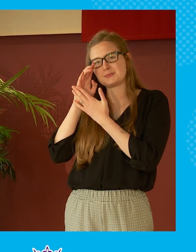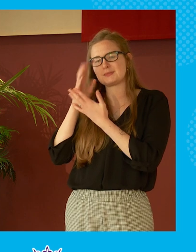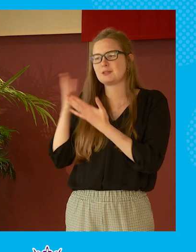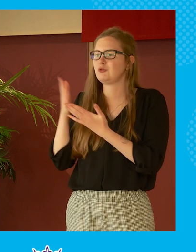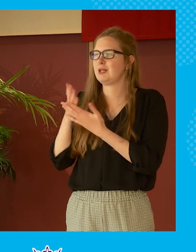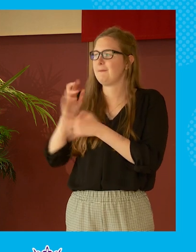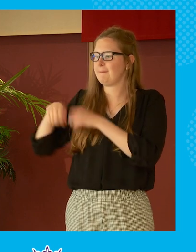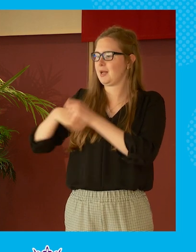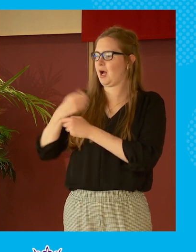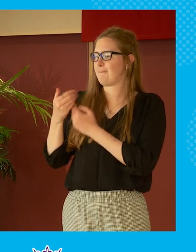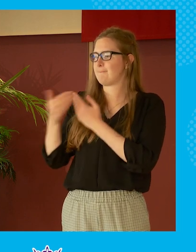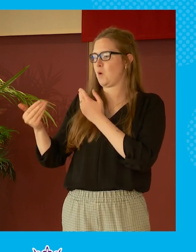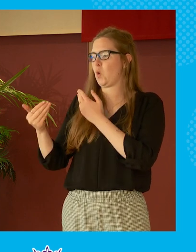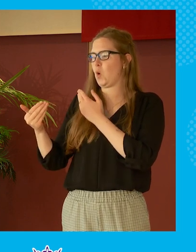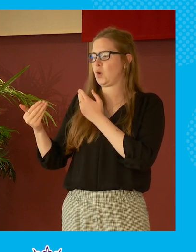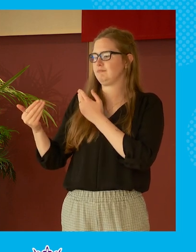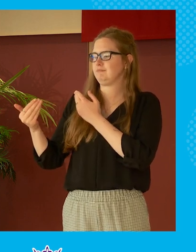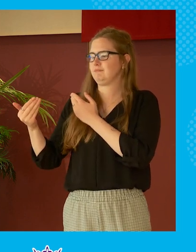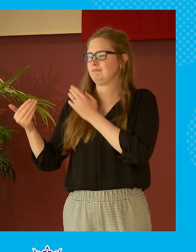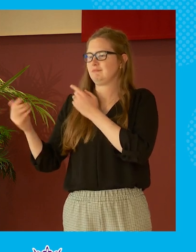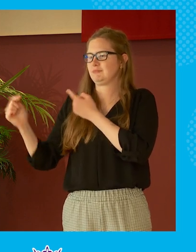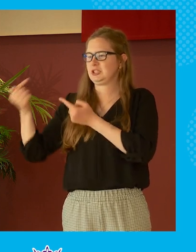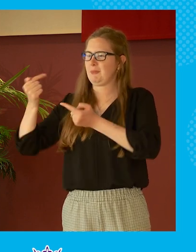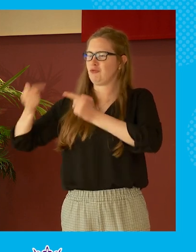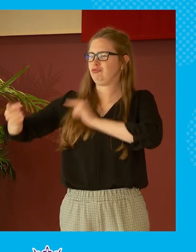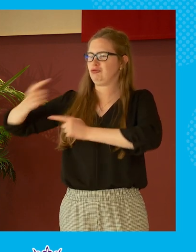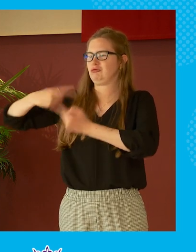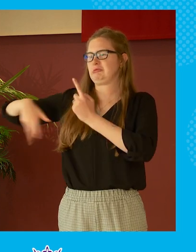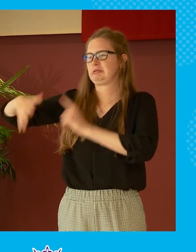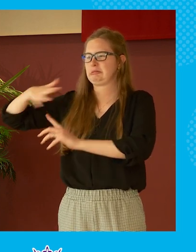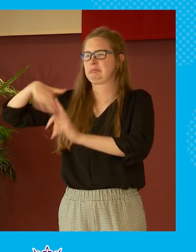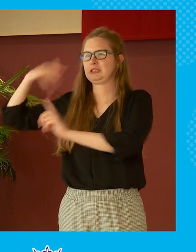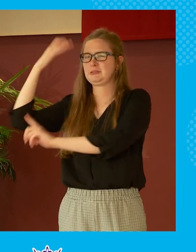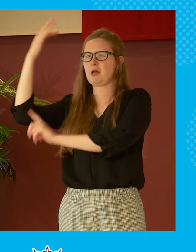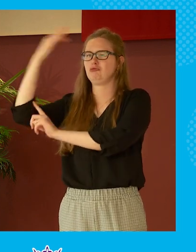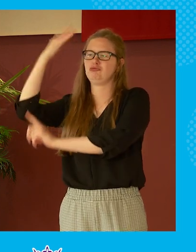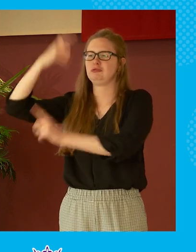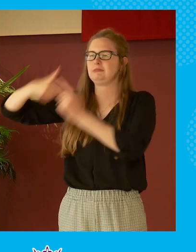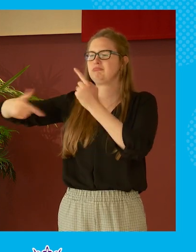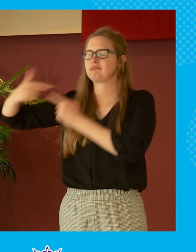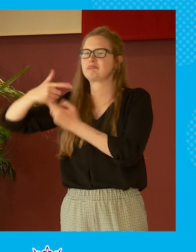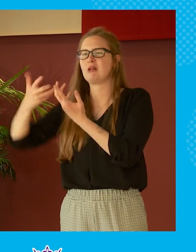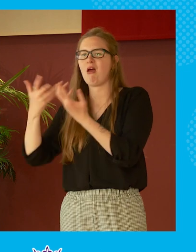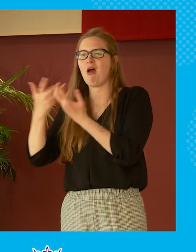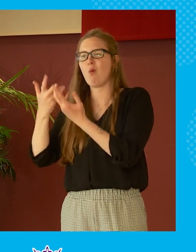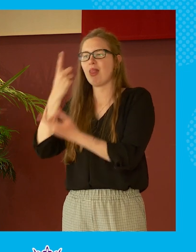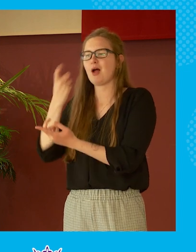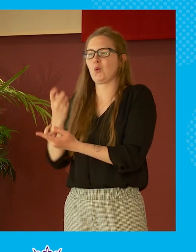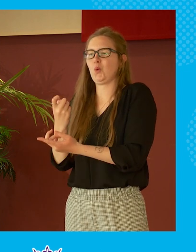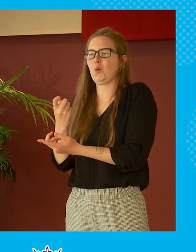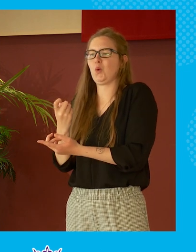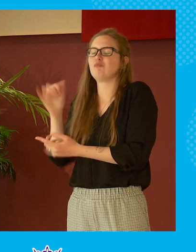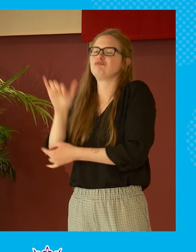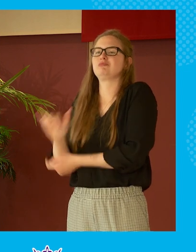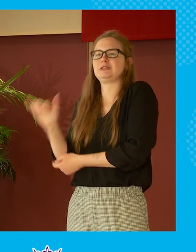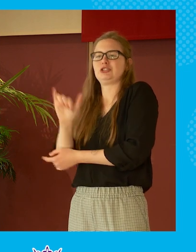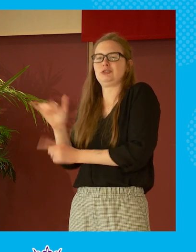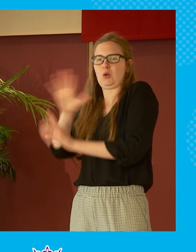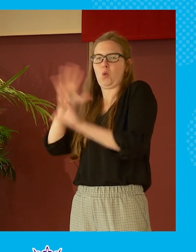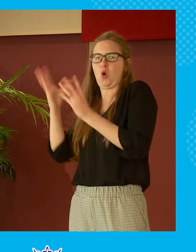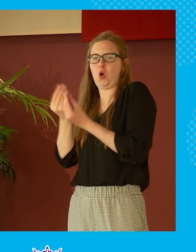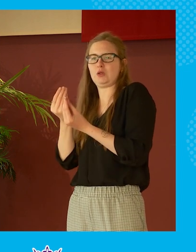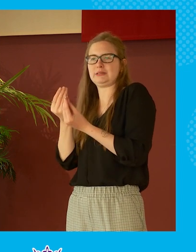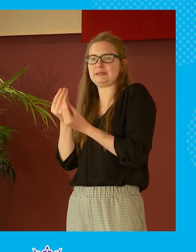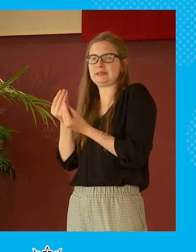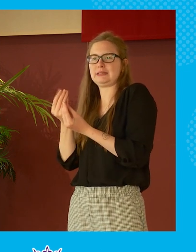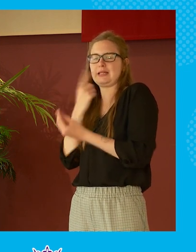slipped into a very conspiratorial place in terms of the politics you wonder how on earth and that will ever be i'm not answering this a promise i'm putting